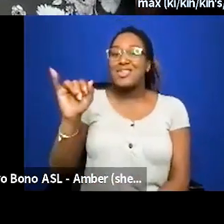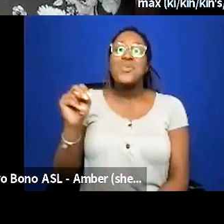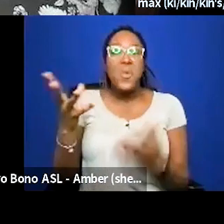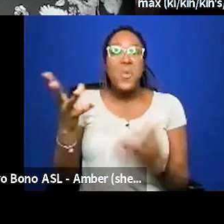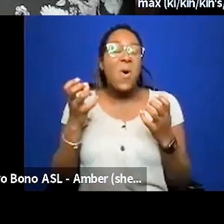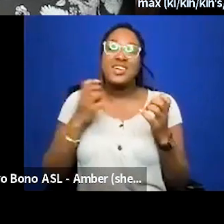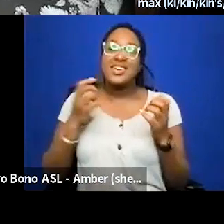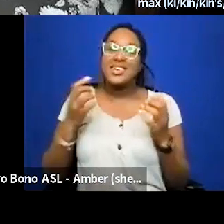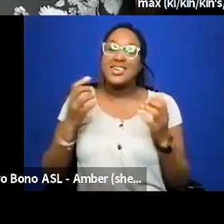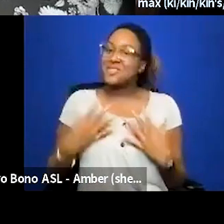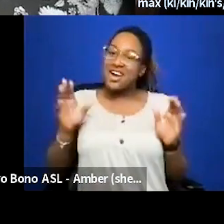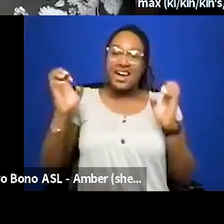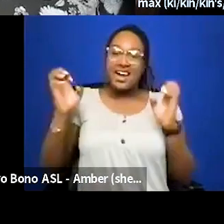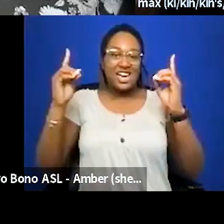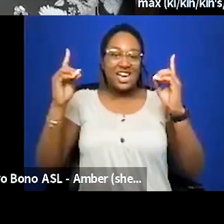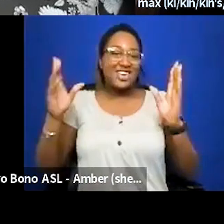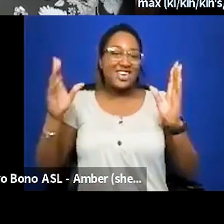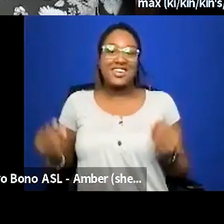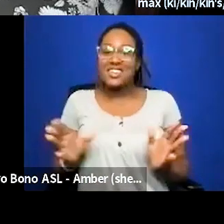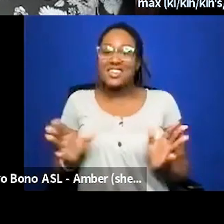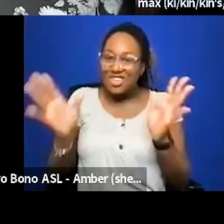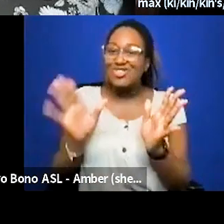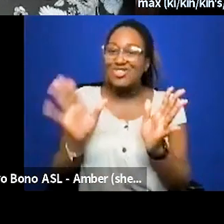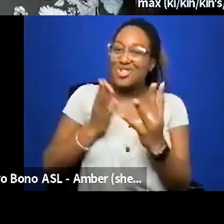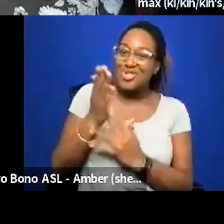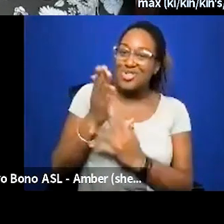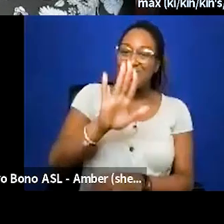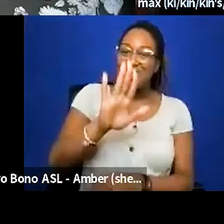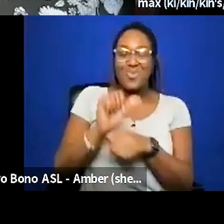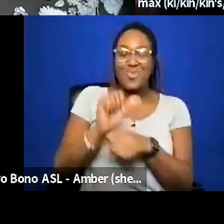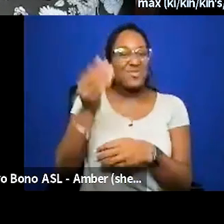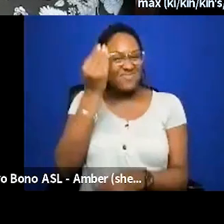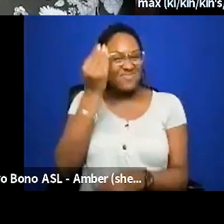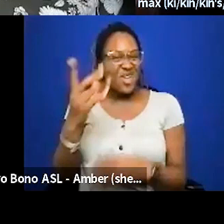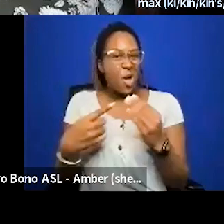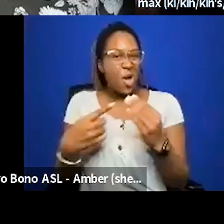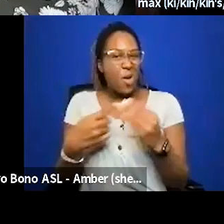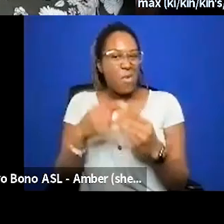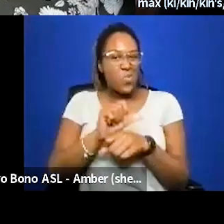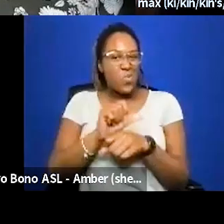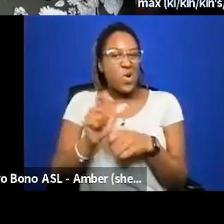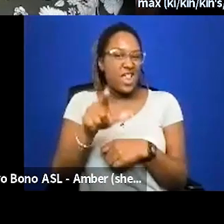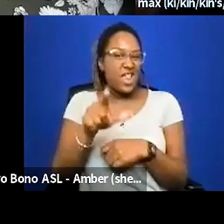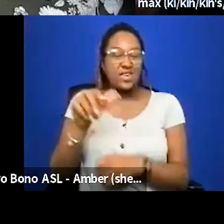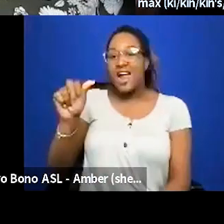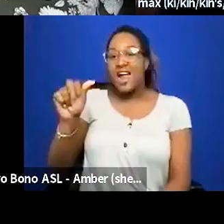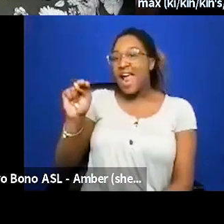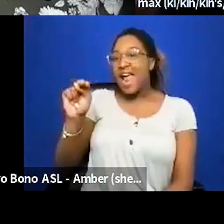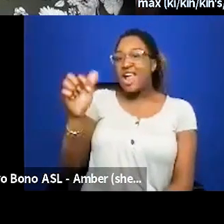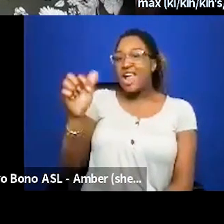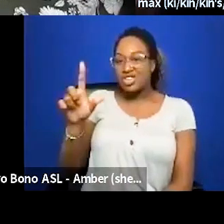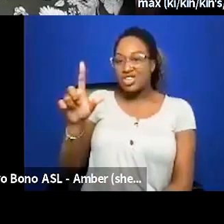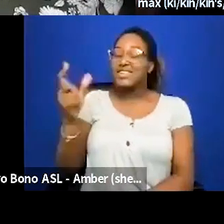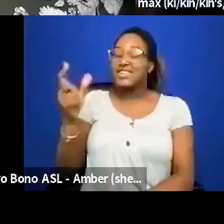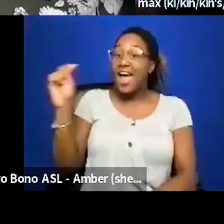encourage you um through their work and i'm going to let them tell you a little bit more about their work later angel austin is the advocacy and